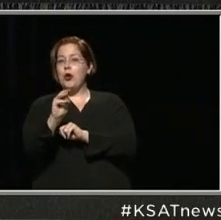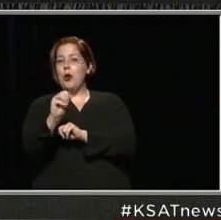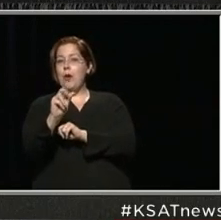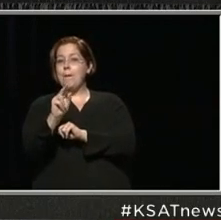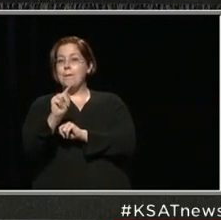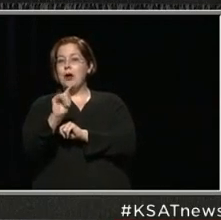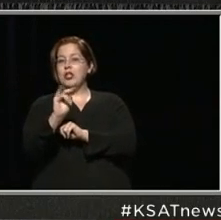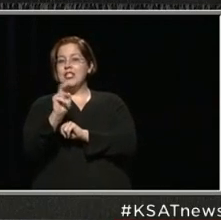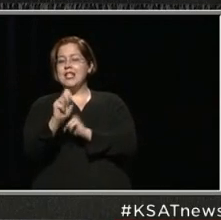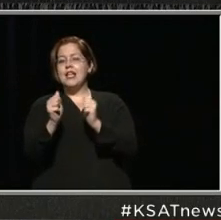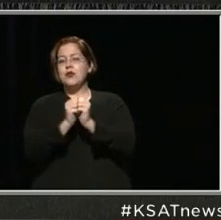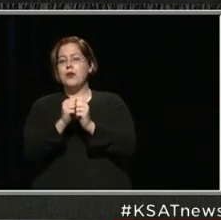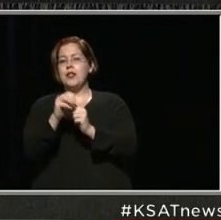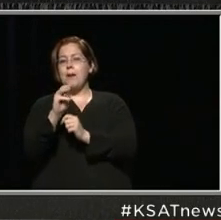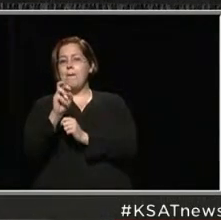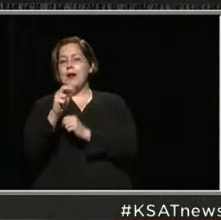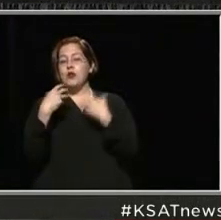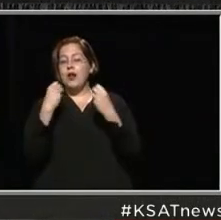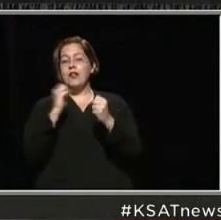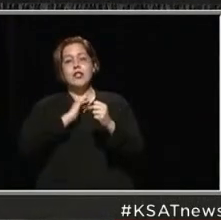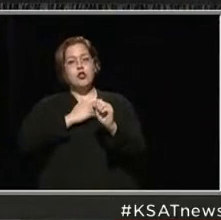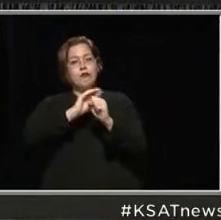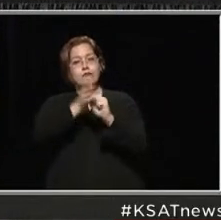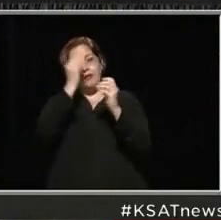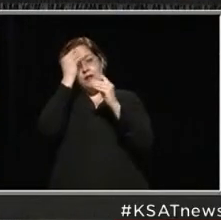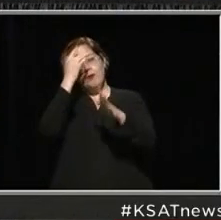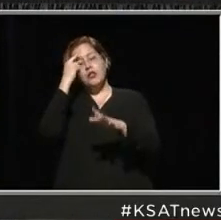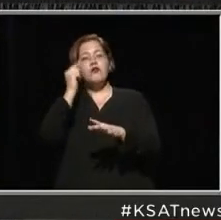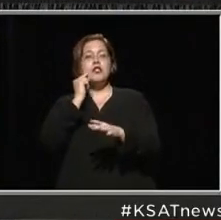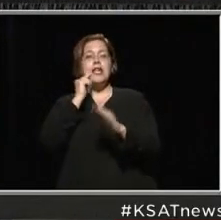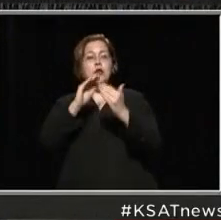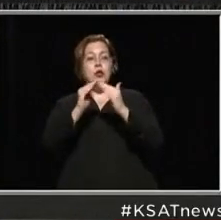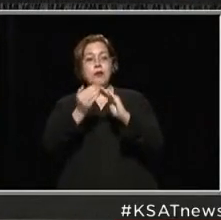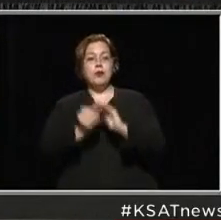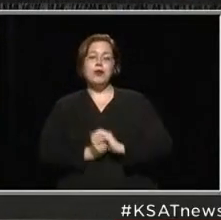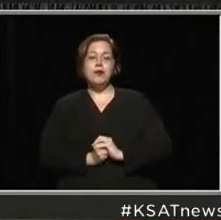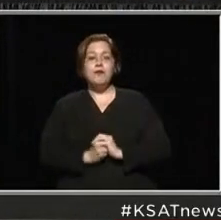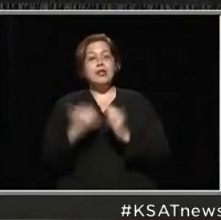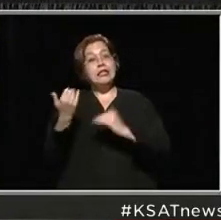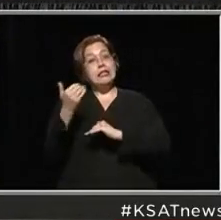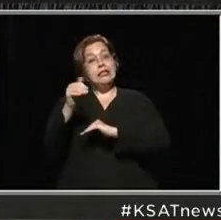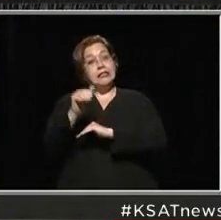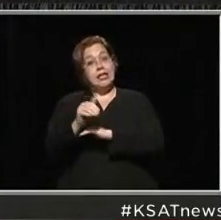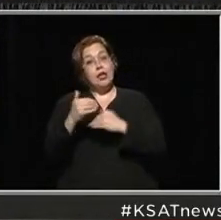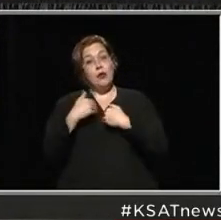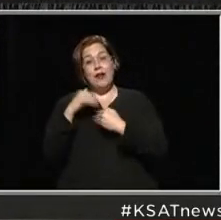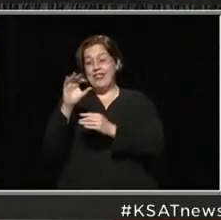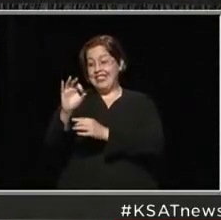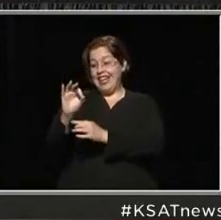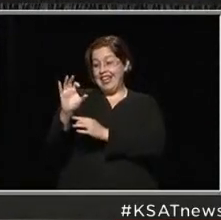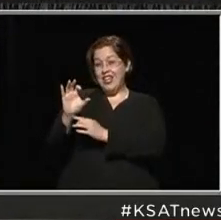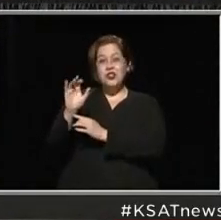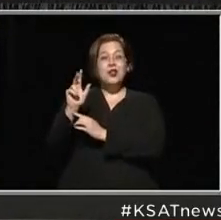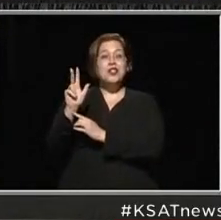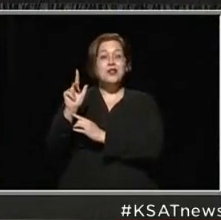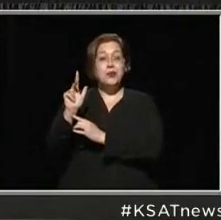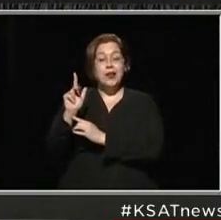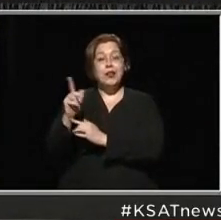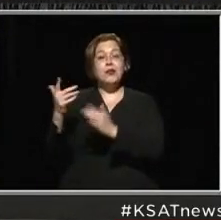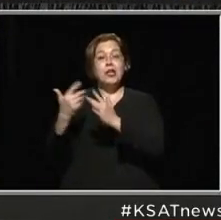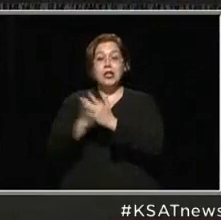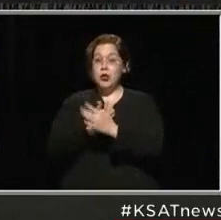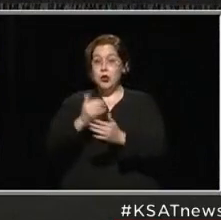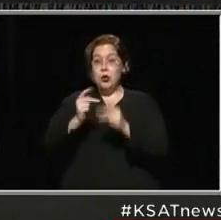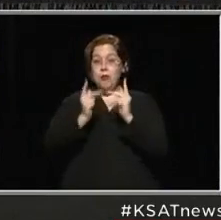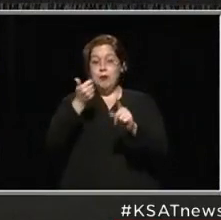Antonio MetroHealth. And this is our COVID-19 update for the San Antonio community. Tonight, we have 923 new cases of